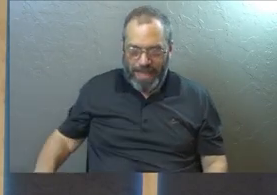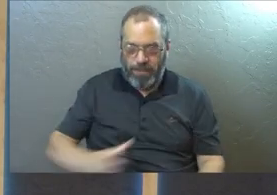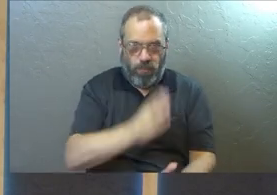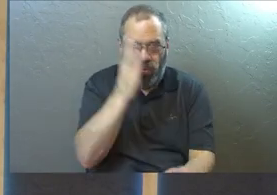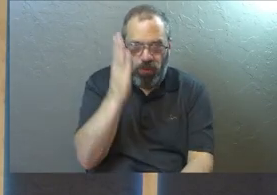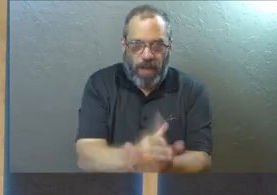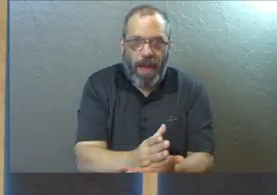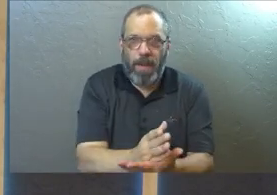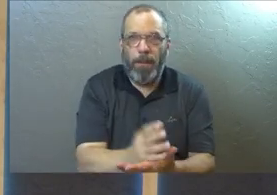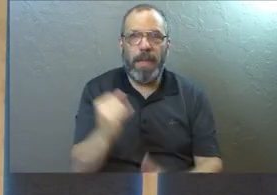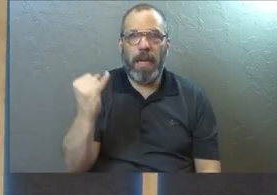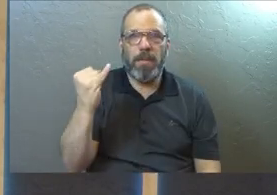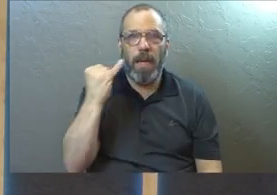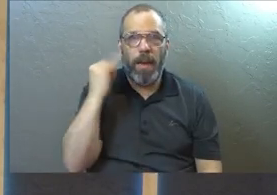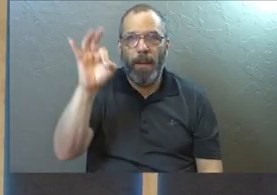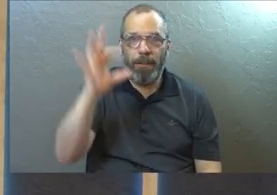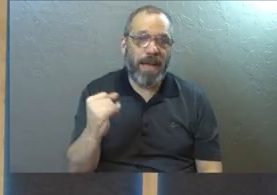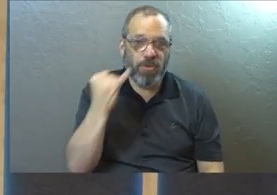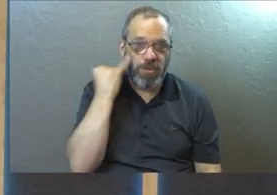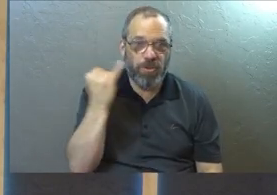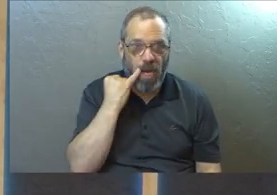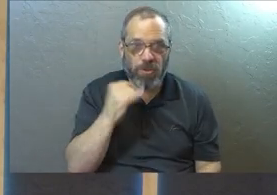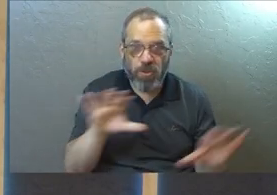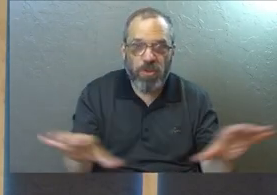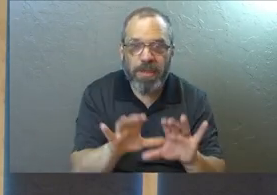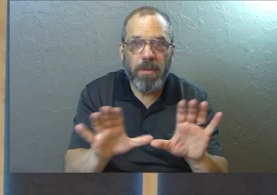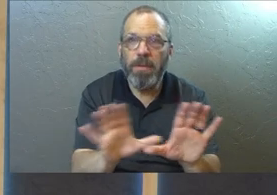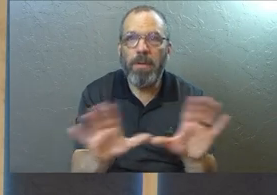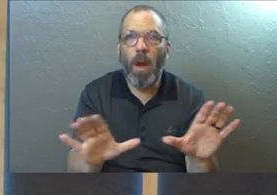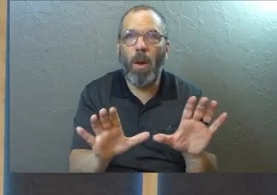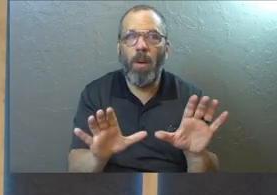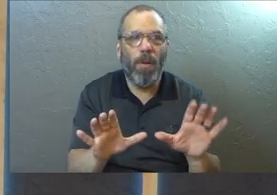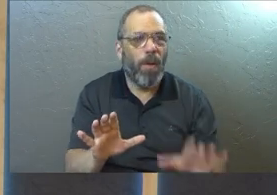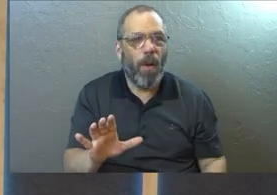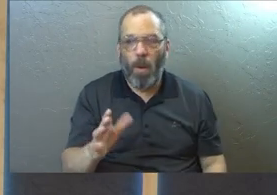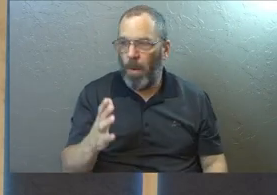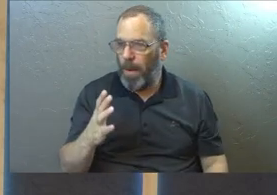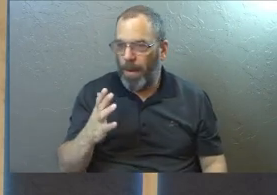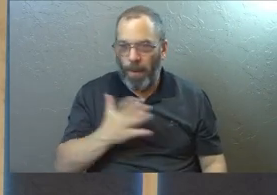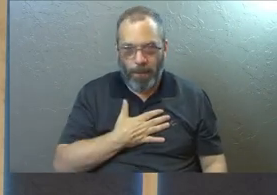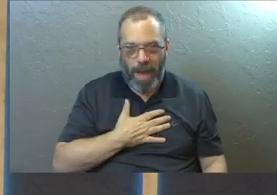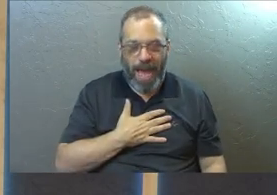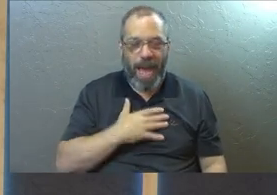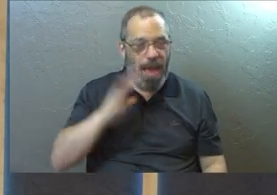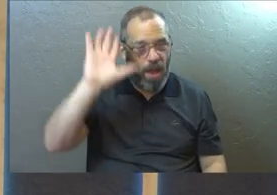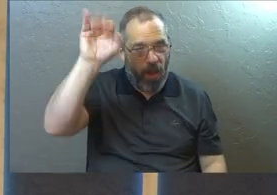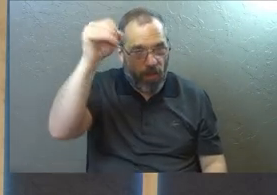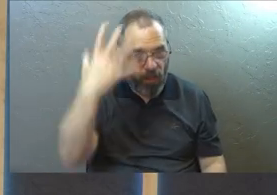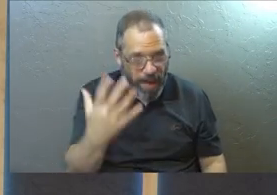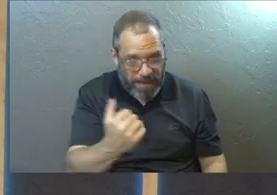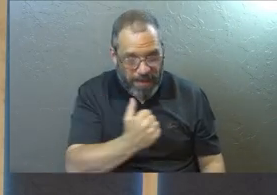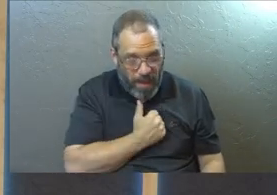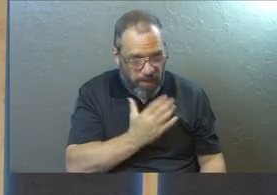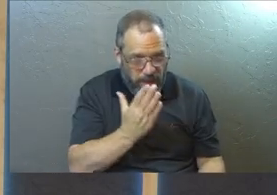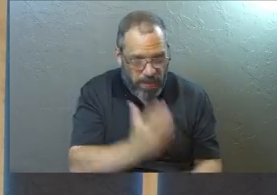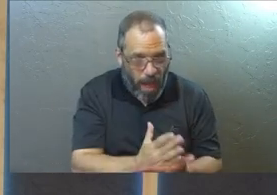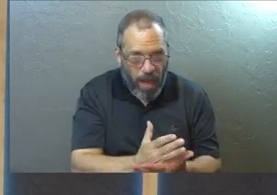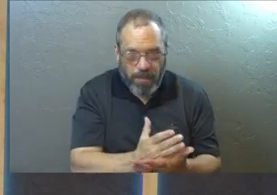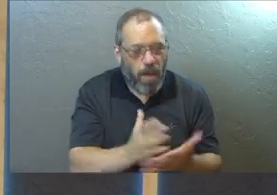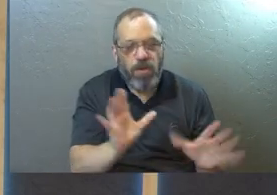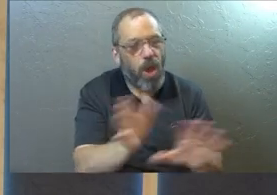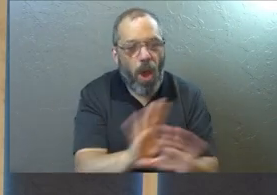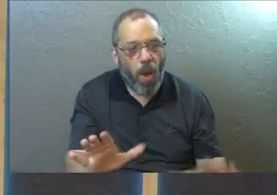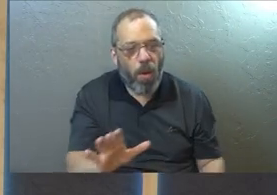to a screeching halt because Josh Trueblood didn't start doing stuff. It's not like my, my grace for you and my love for you stopped because